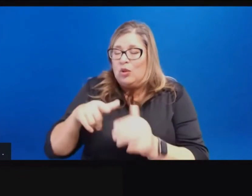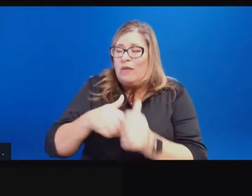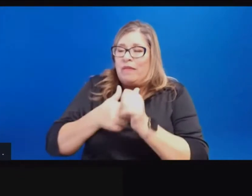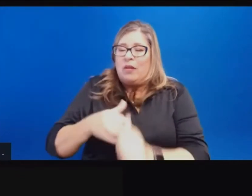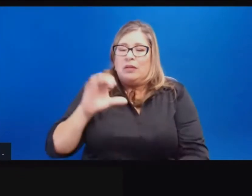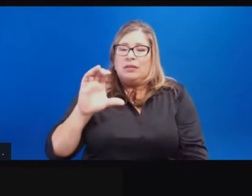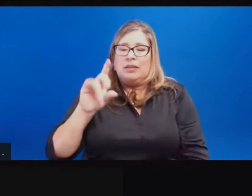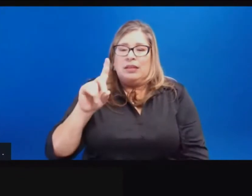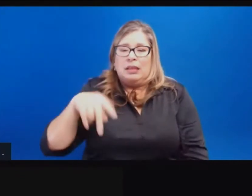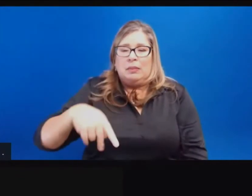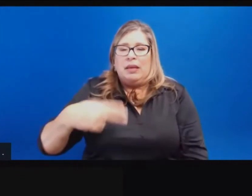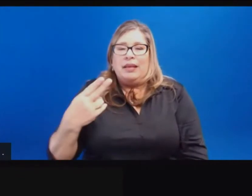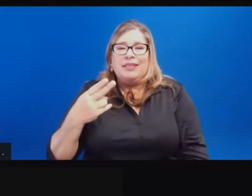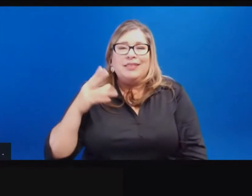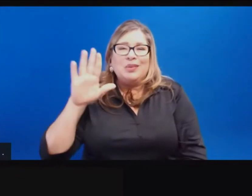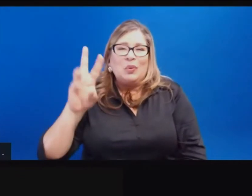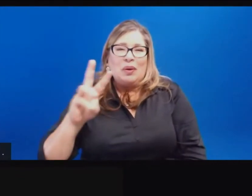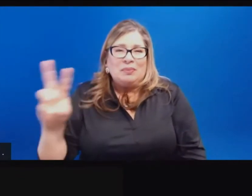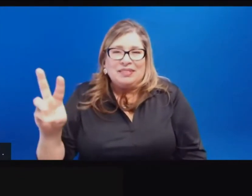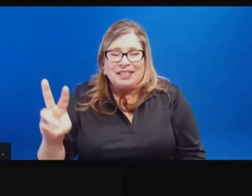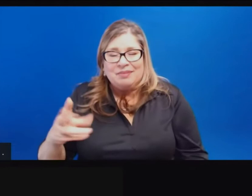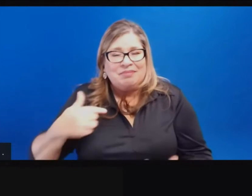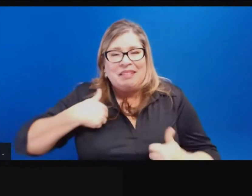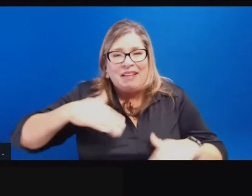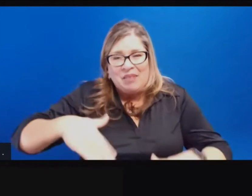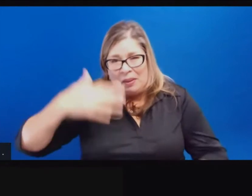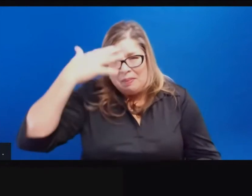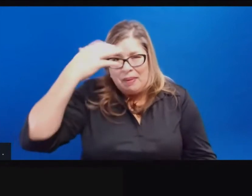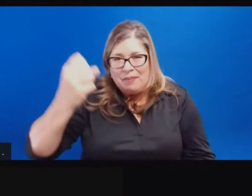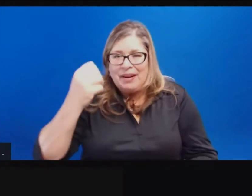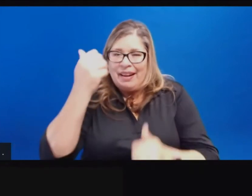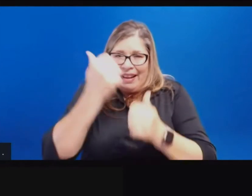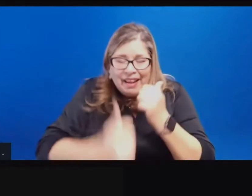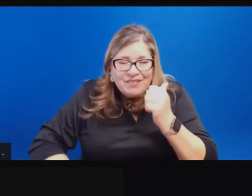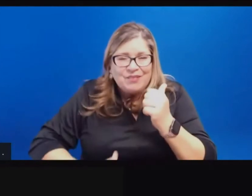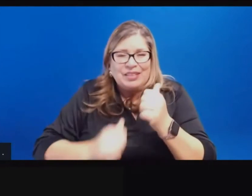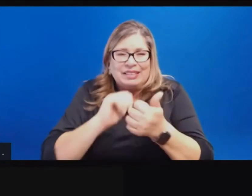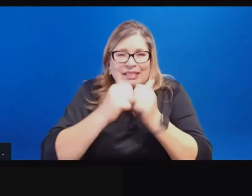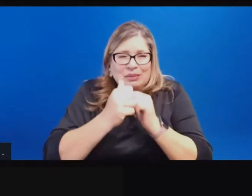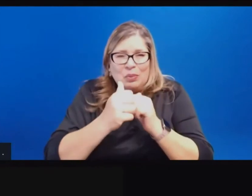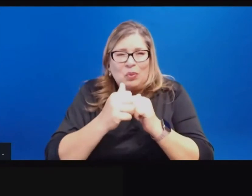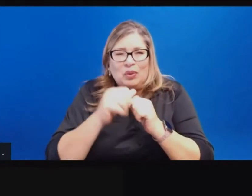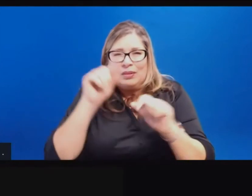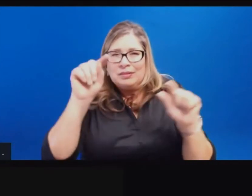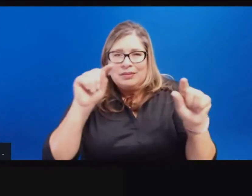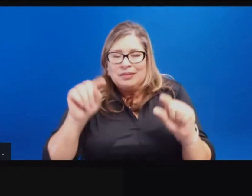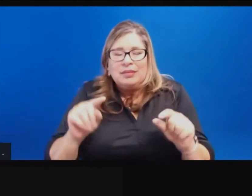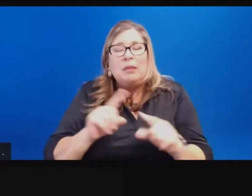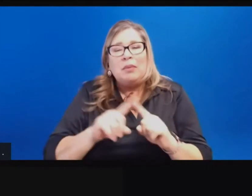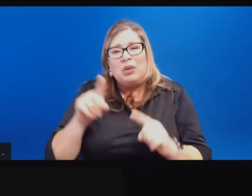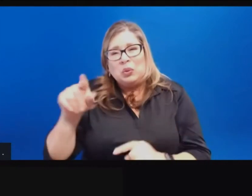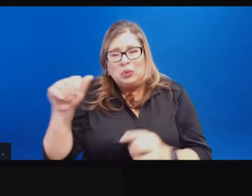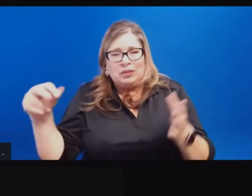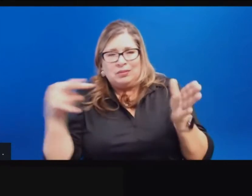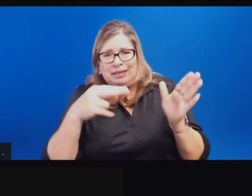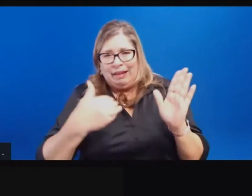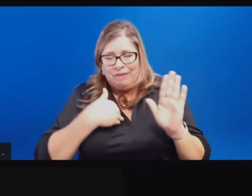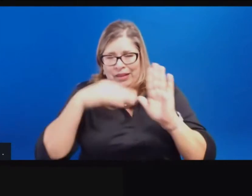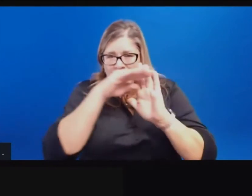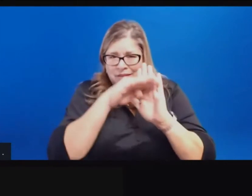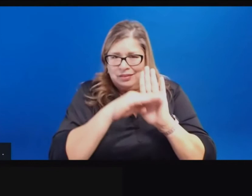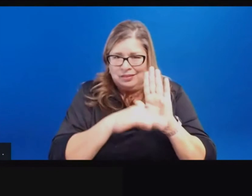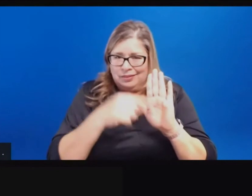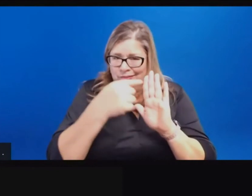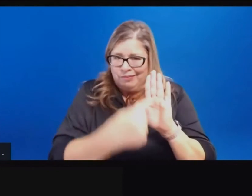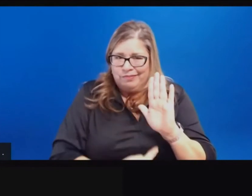website. Yes, that's my way of saying I haven't memorized every single place where every single sport is, but you can see that, uh, you can see